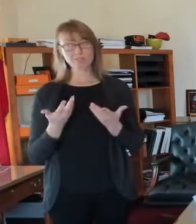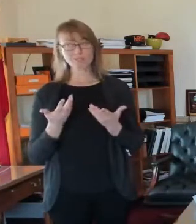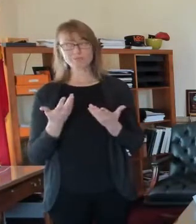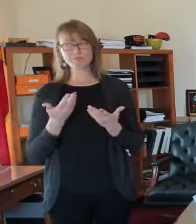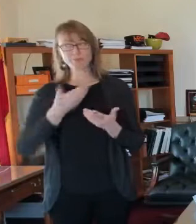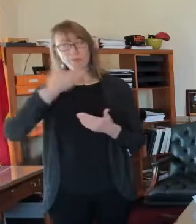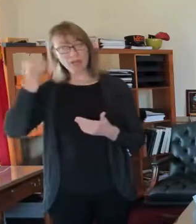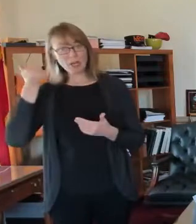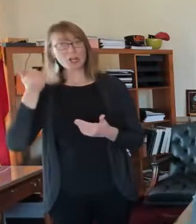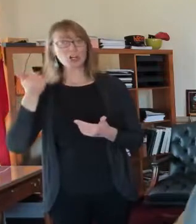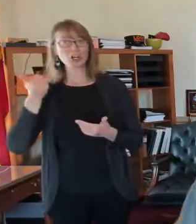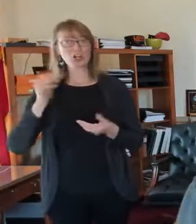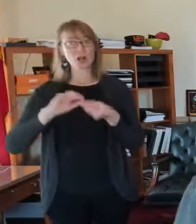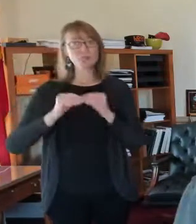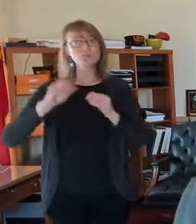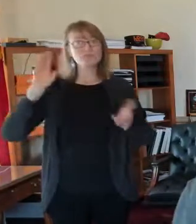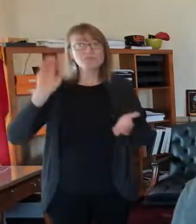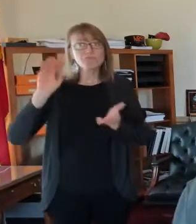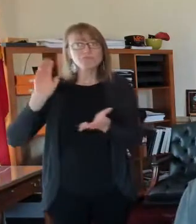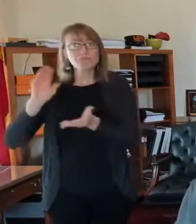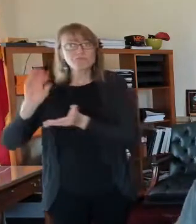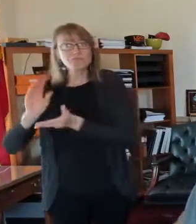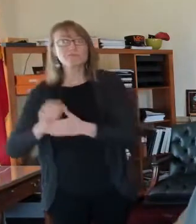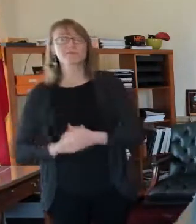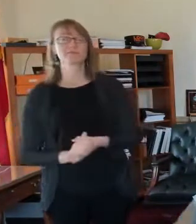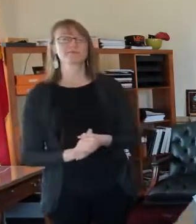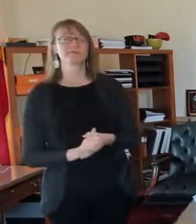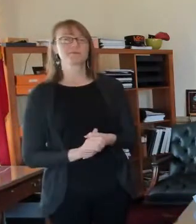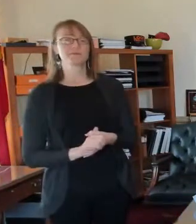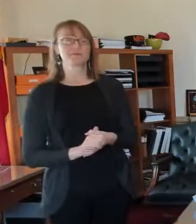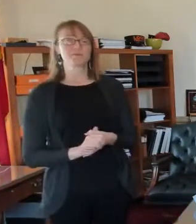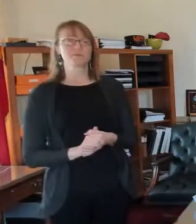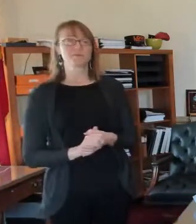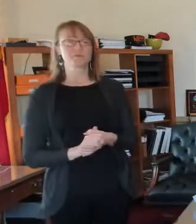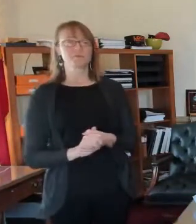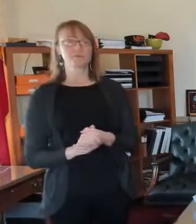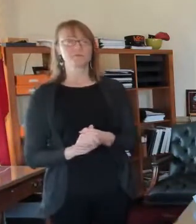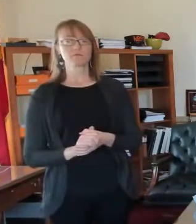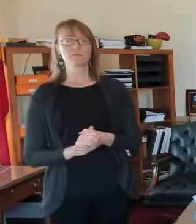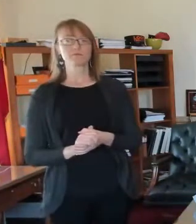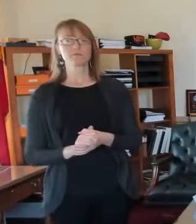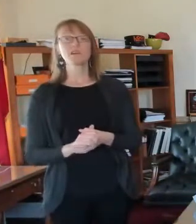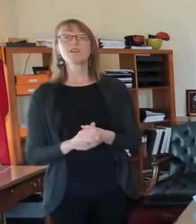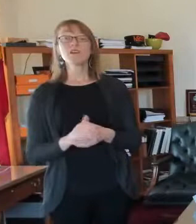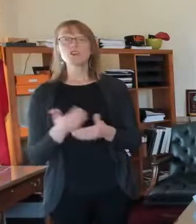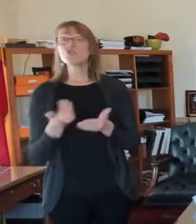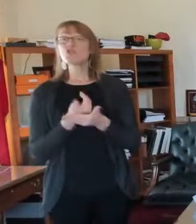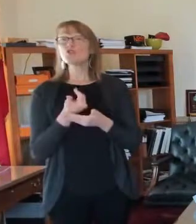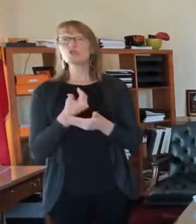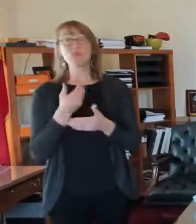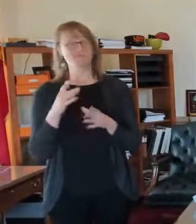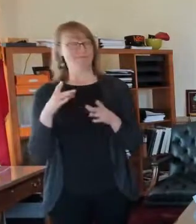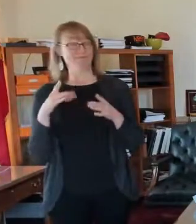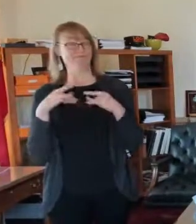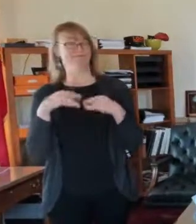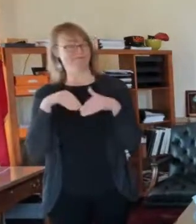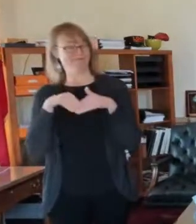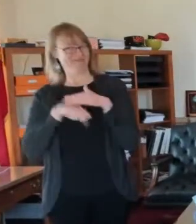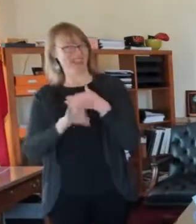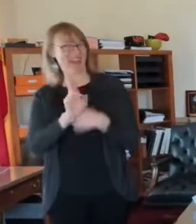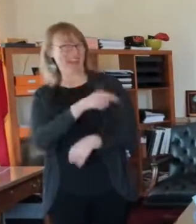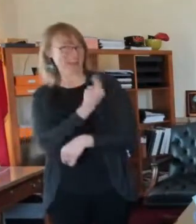I'm here. The seven day average for people being admitted to the hospital 60 days ago on December